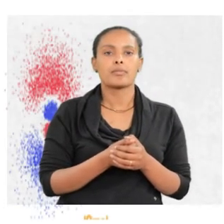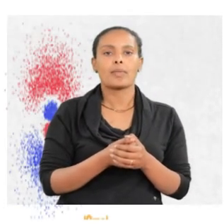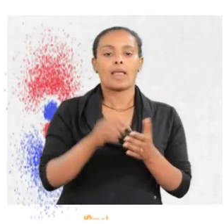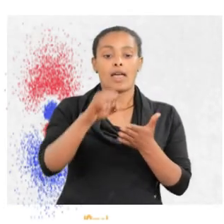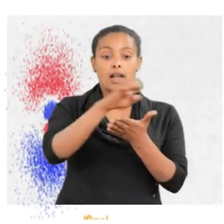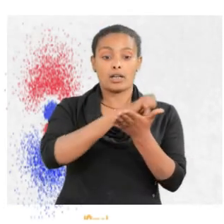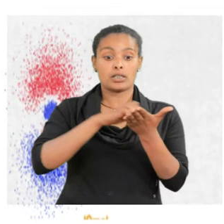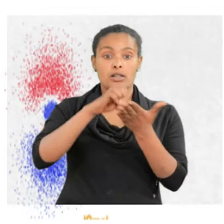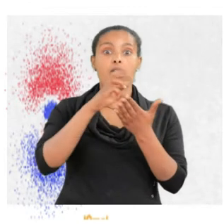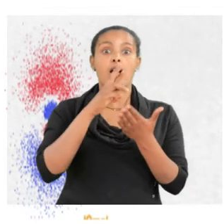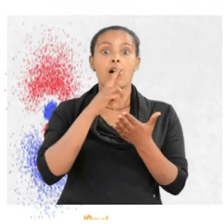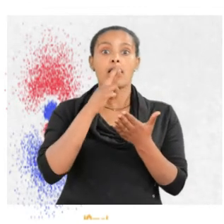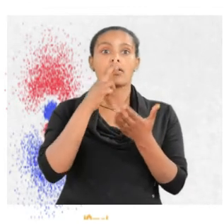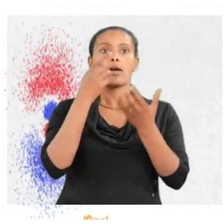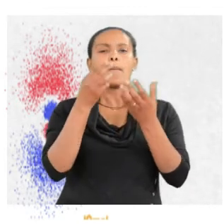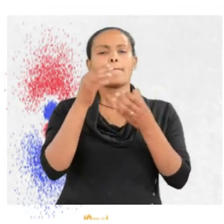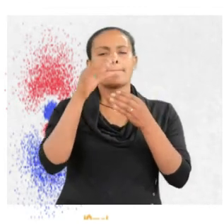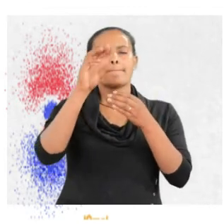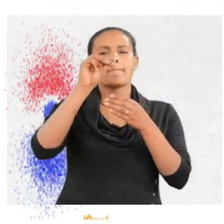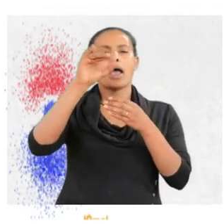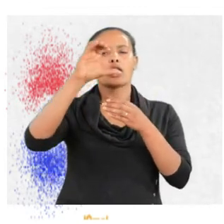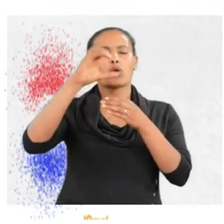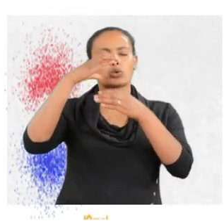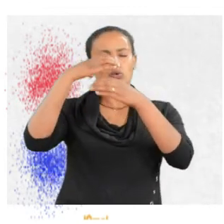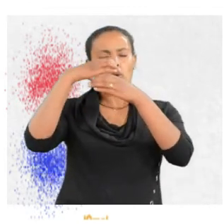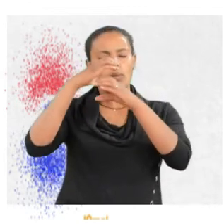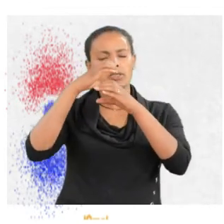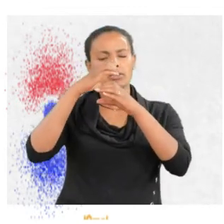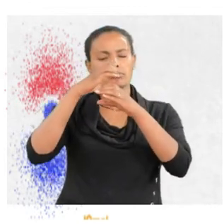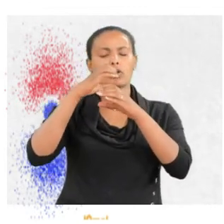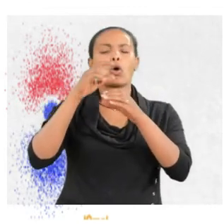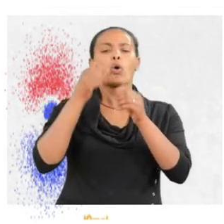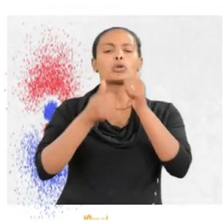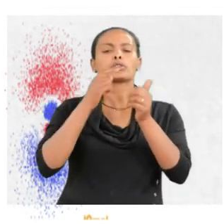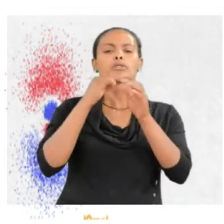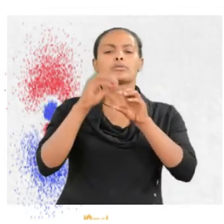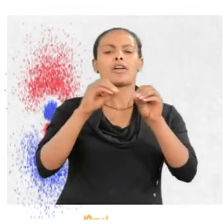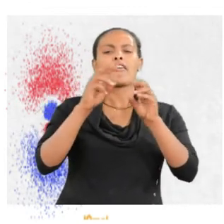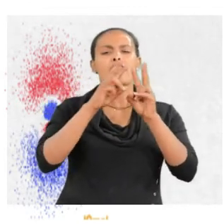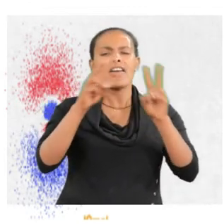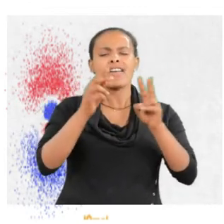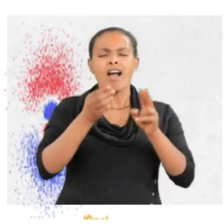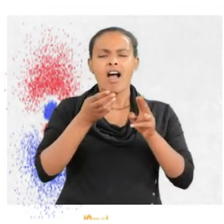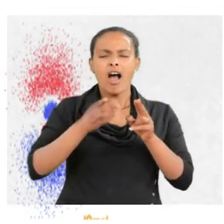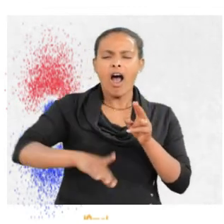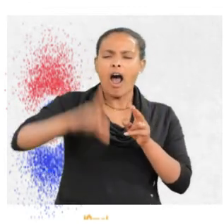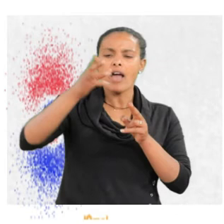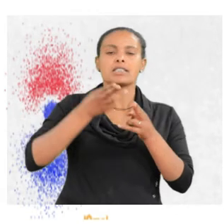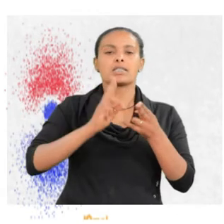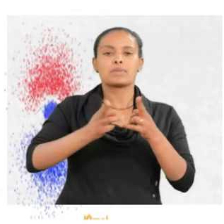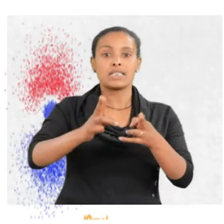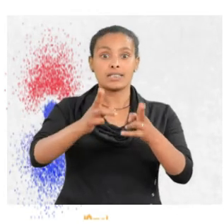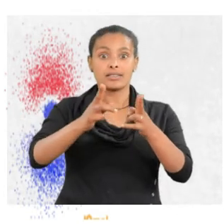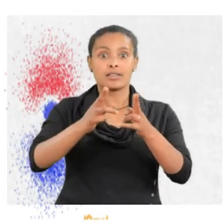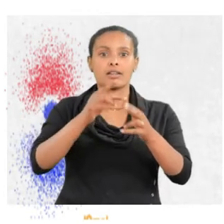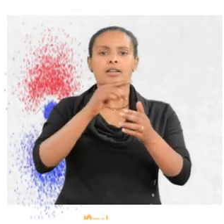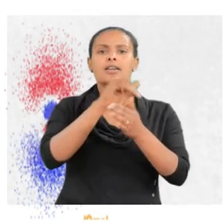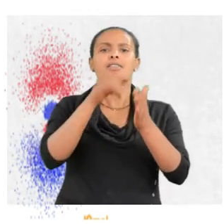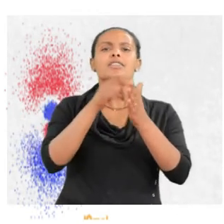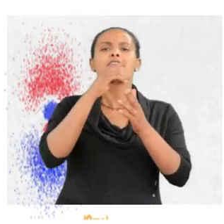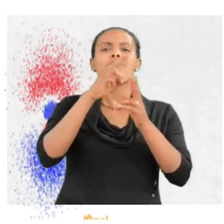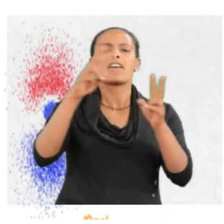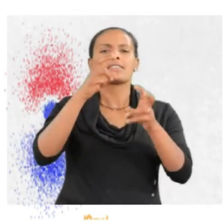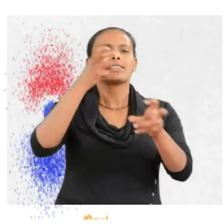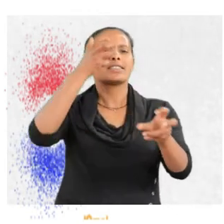Electrons are microscopic particles which move with a very high speed. As a result, it is very difficult